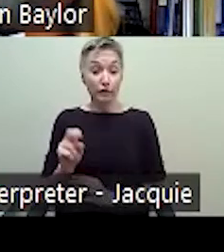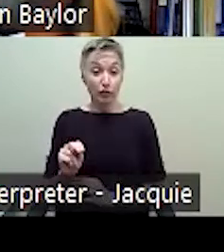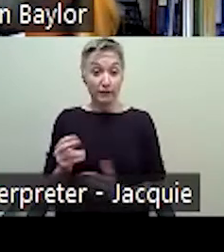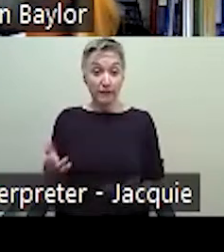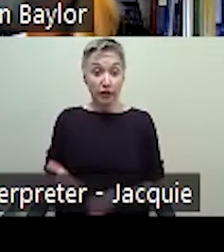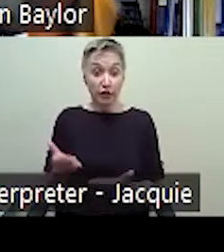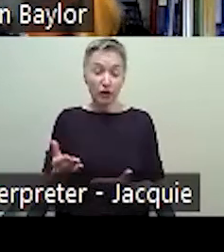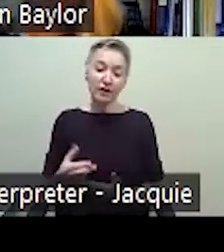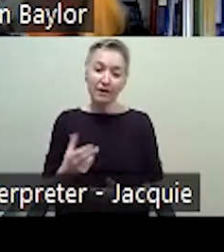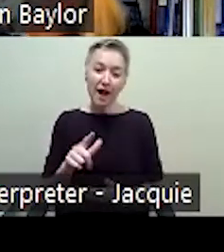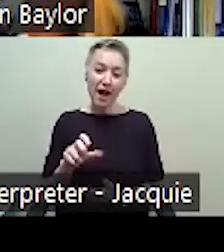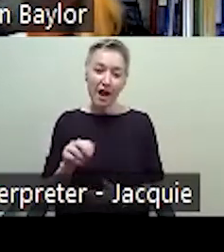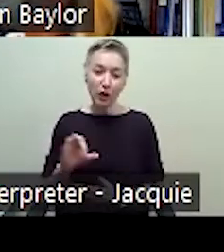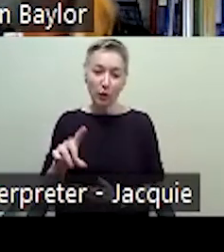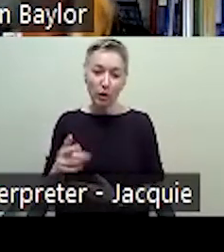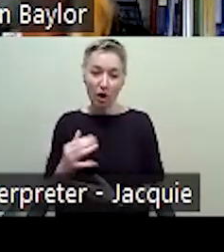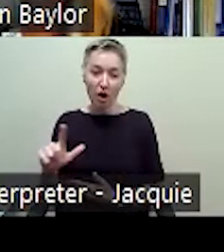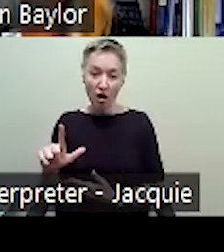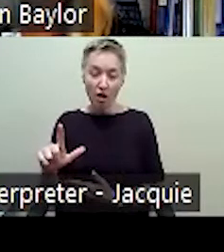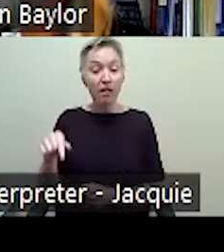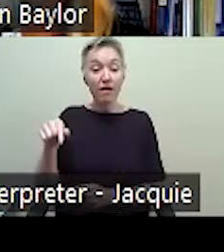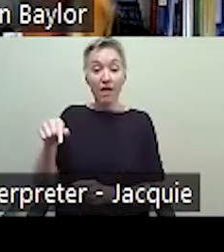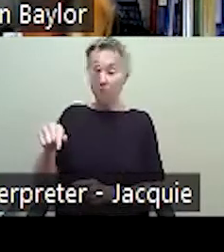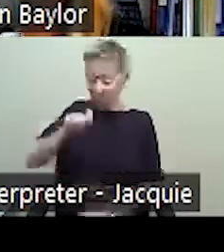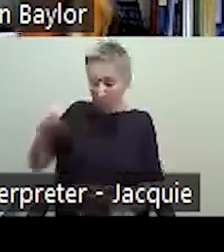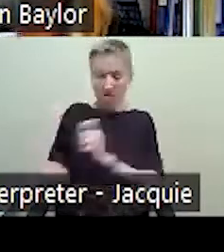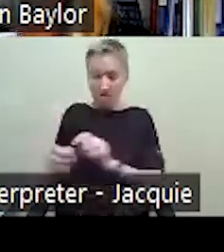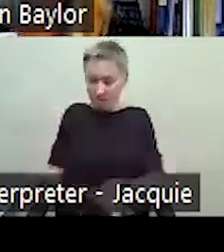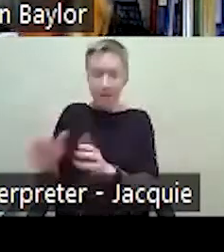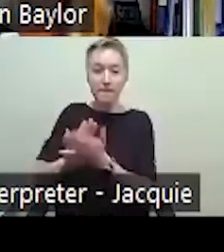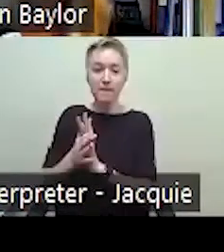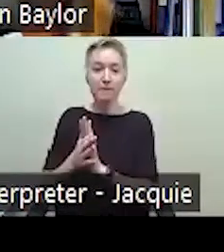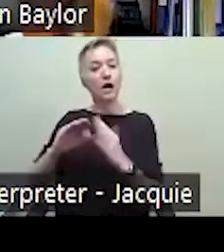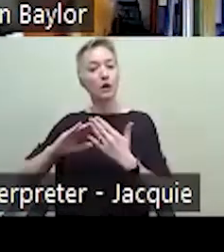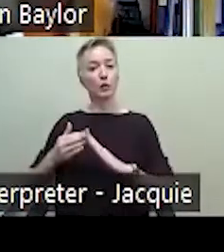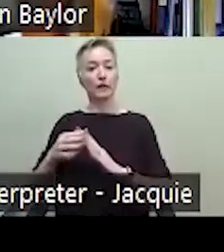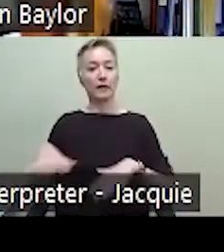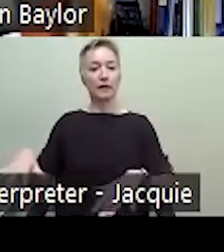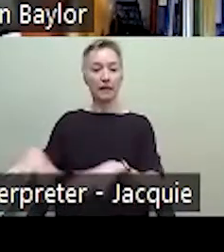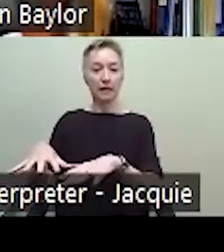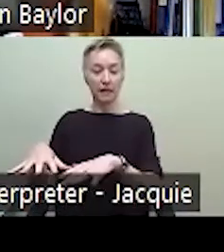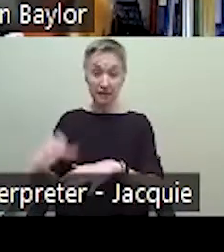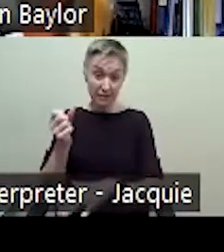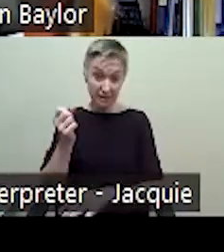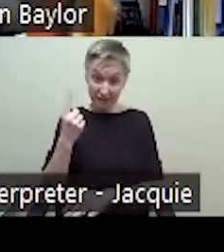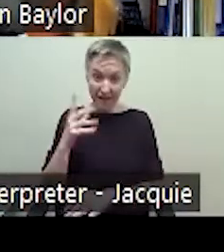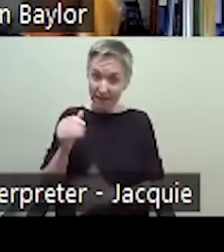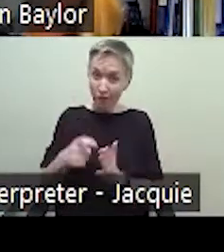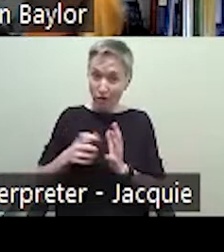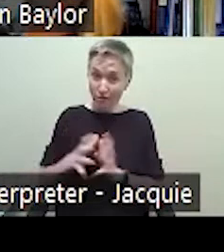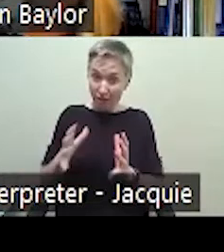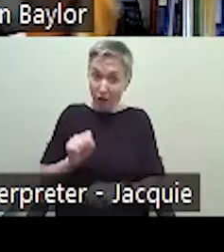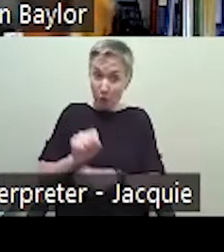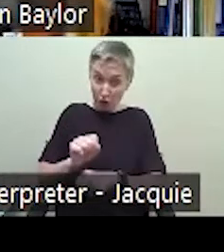Helenwood Hall into a community, so I will say this takes a significant amount of legwork and